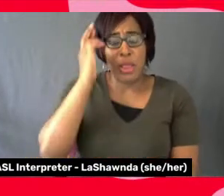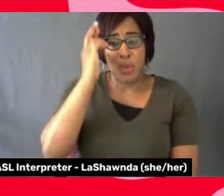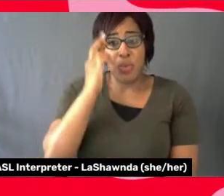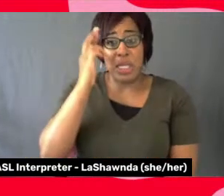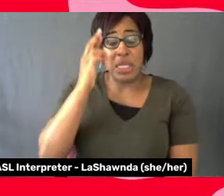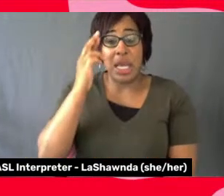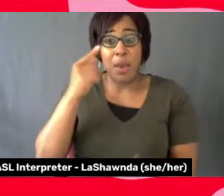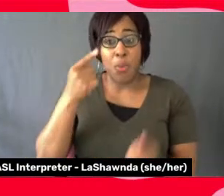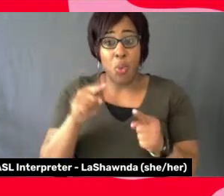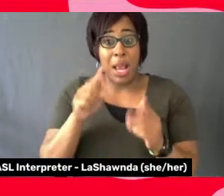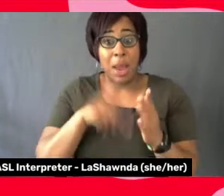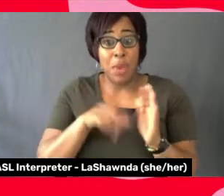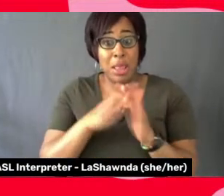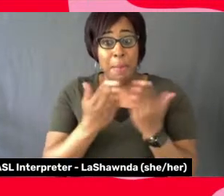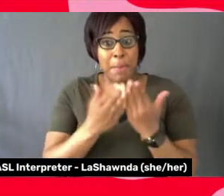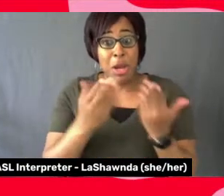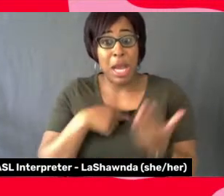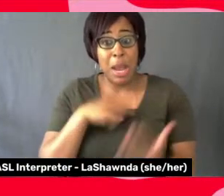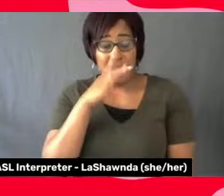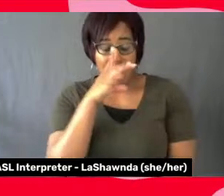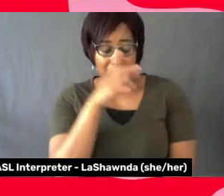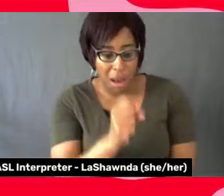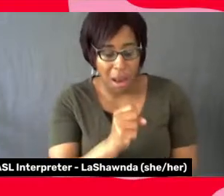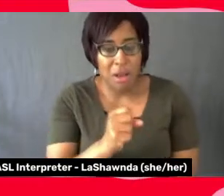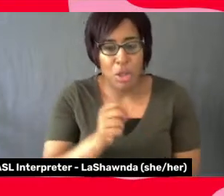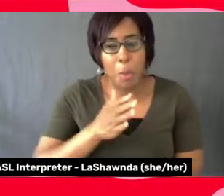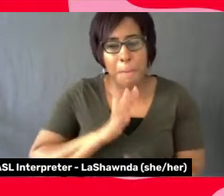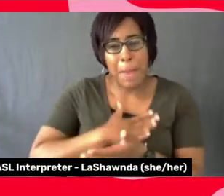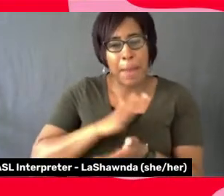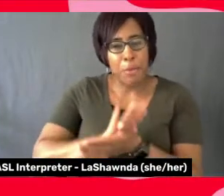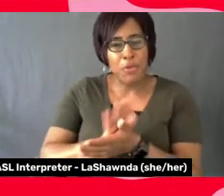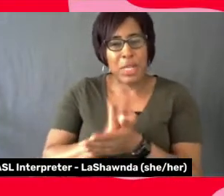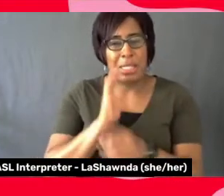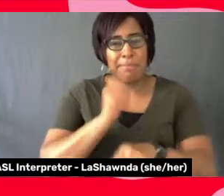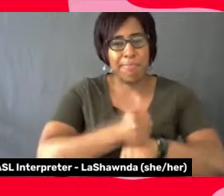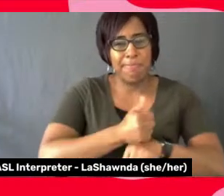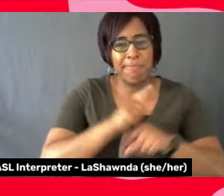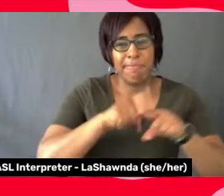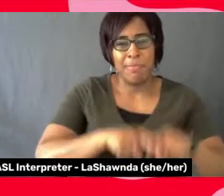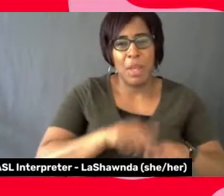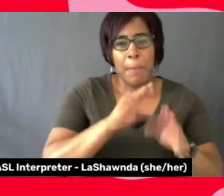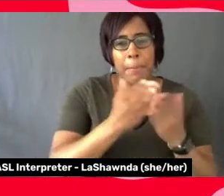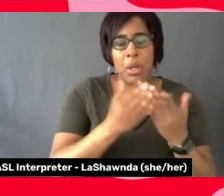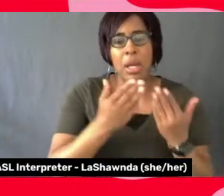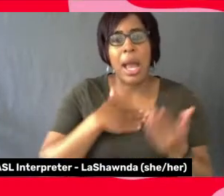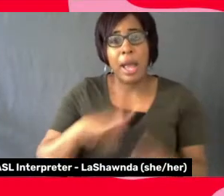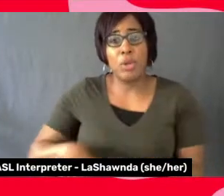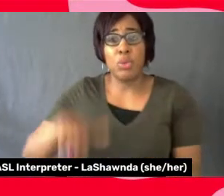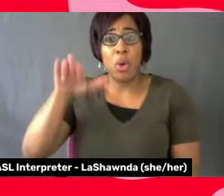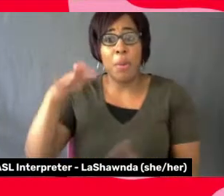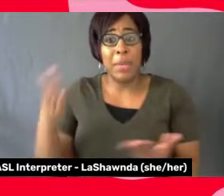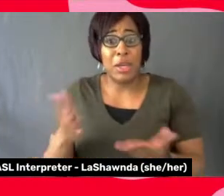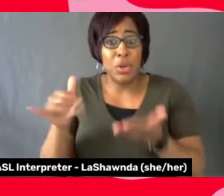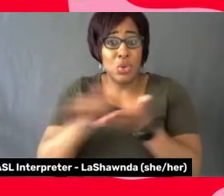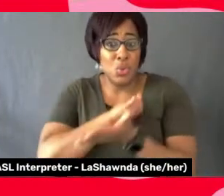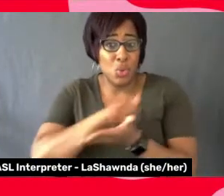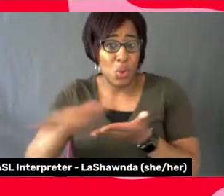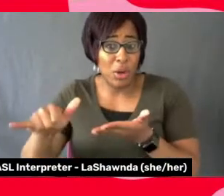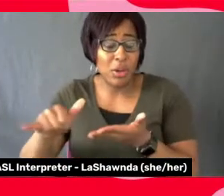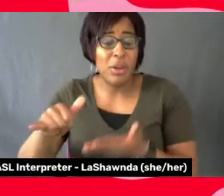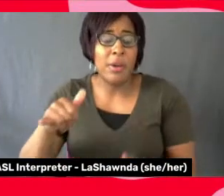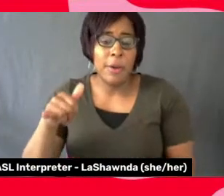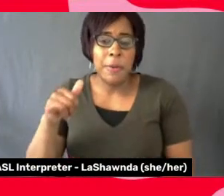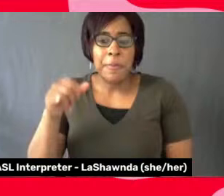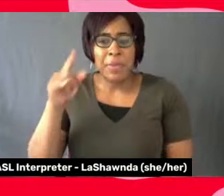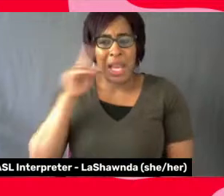which it's based on. But I grew up here in New York. I grew up, and I think it has very much to do